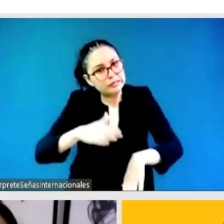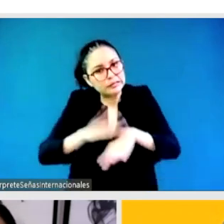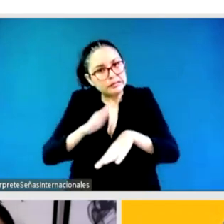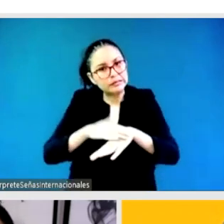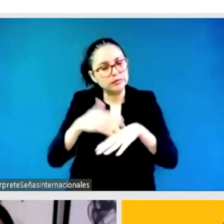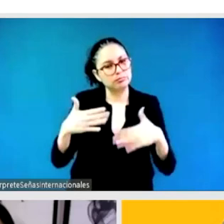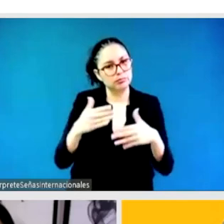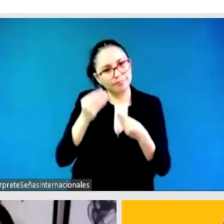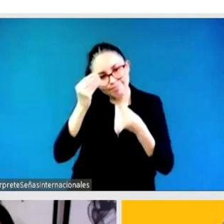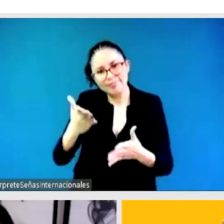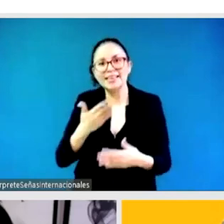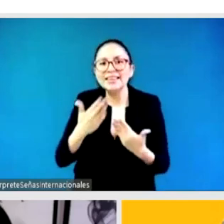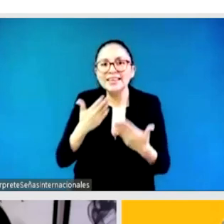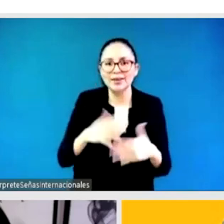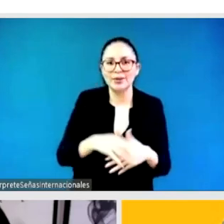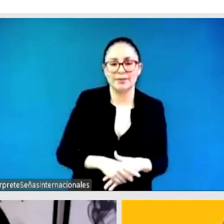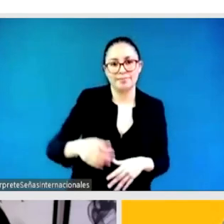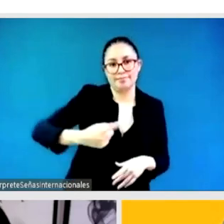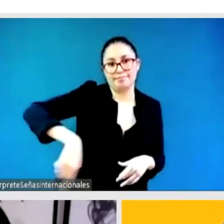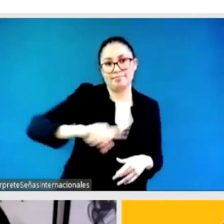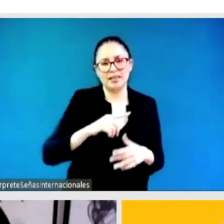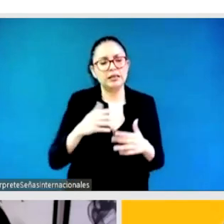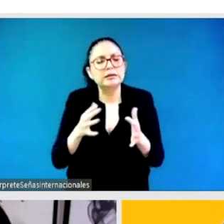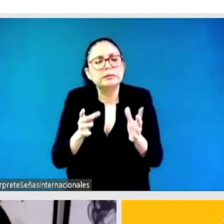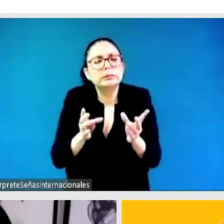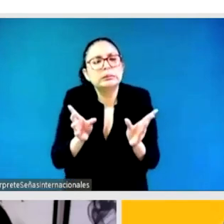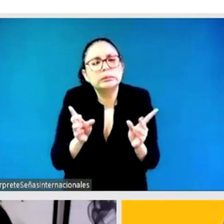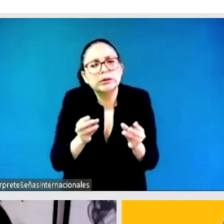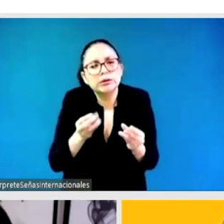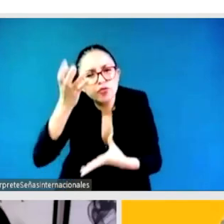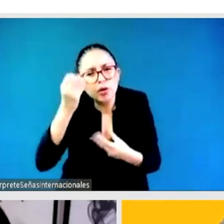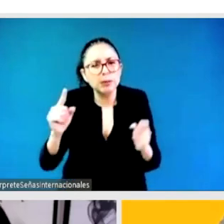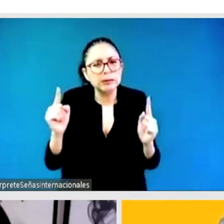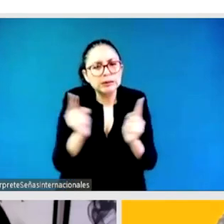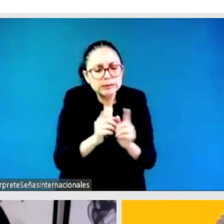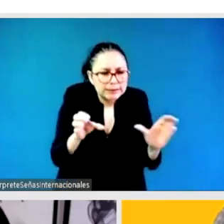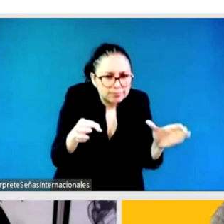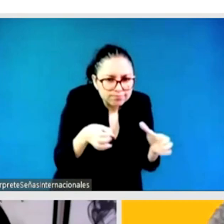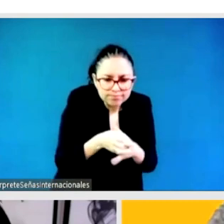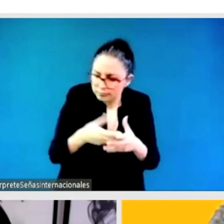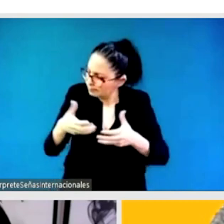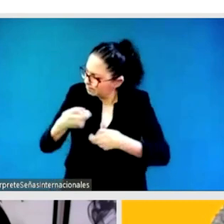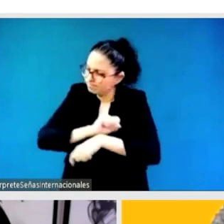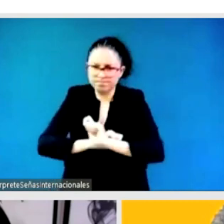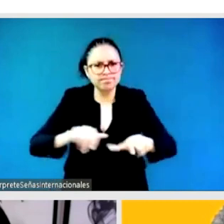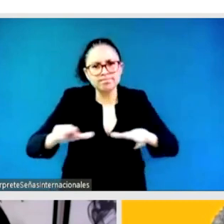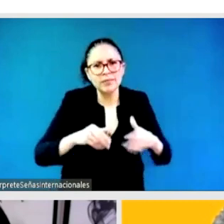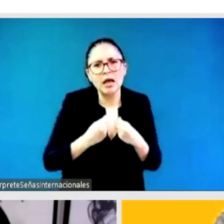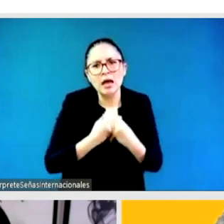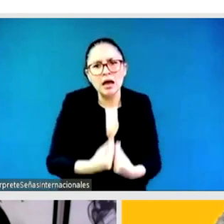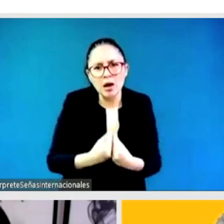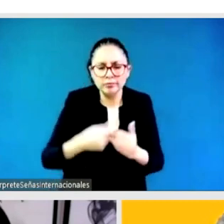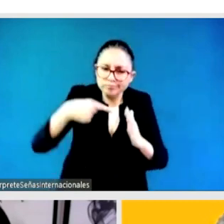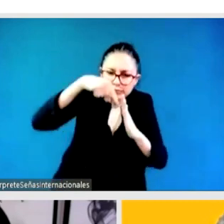developed, I'd like to go into a bit more detail about what is in the action coalition. What are